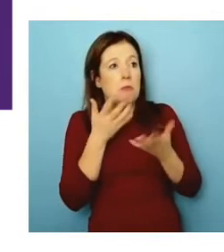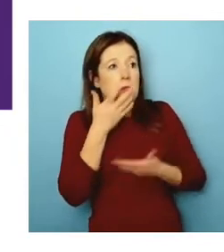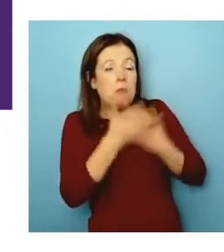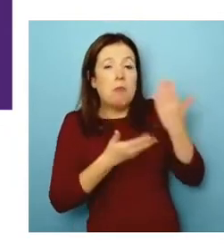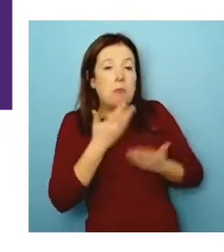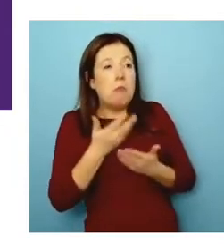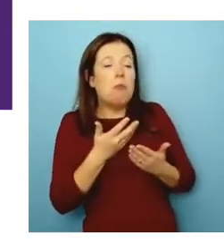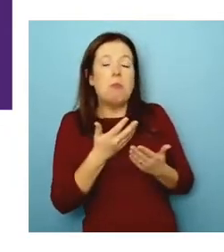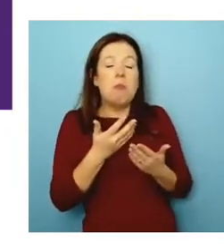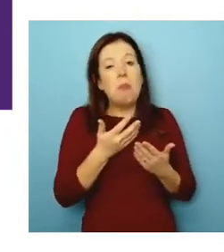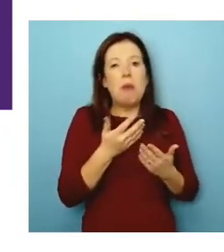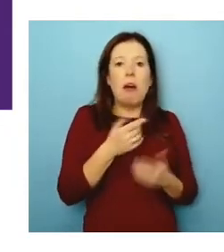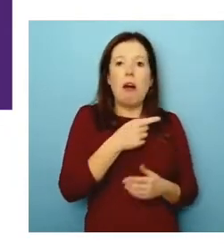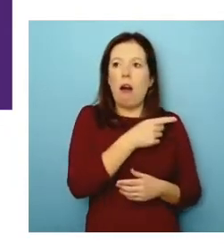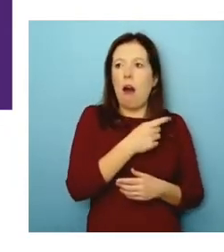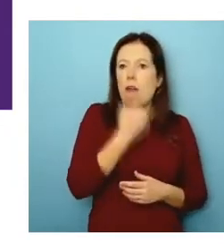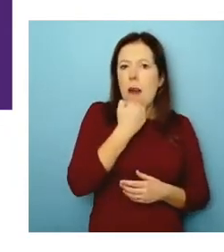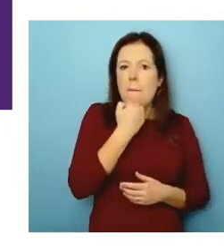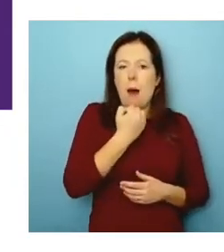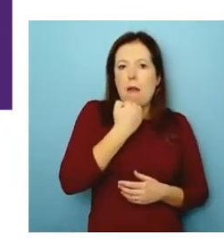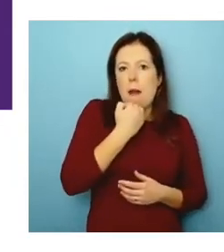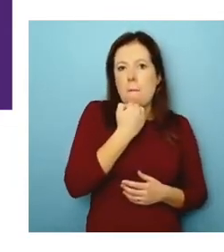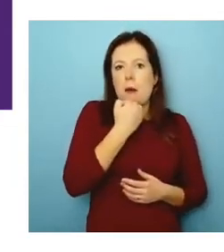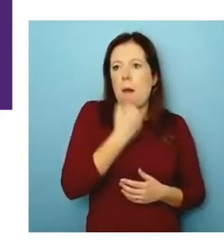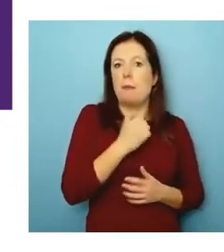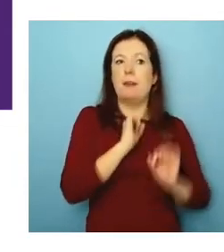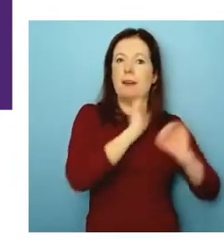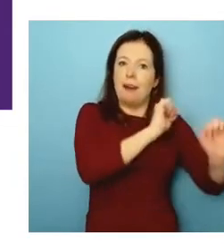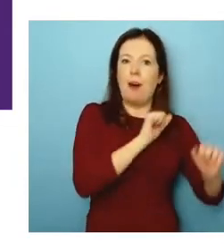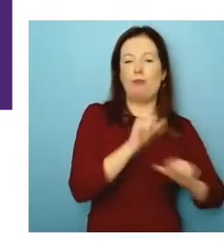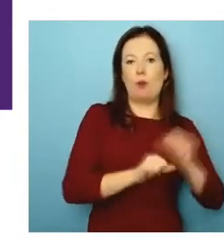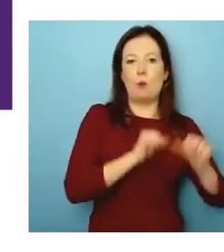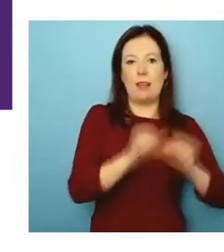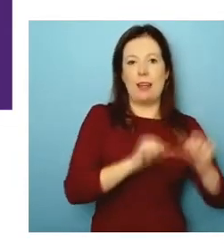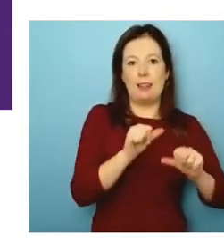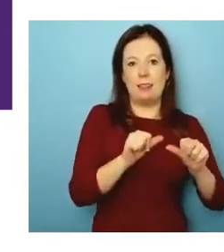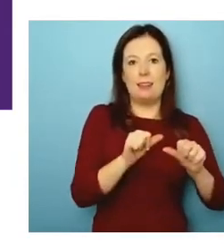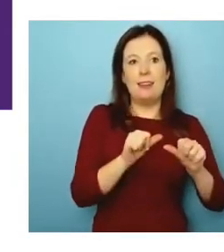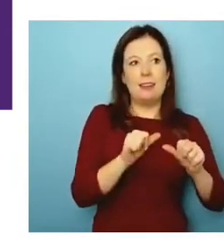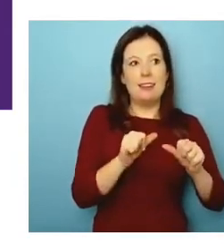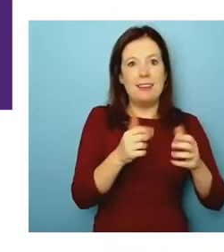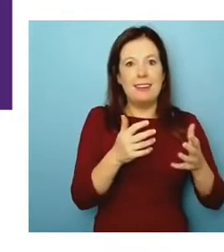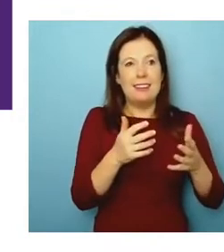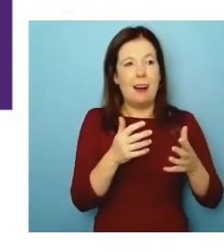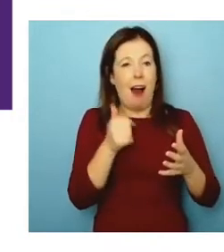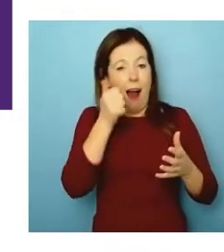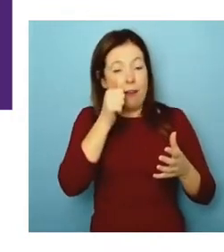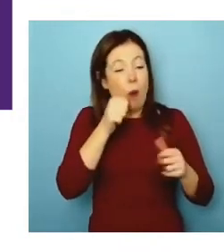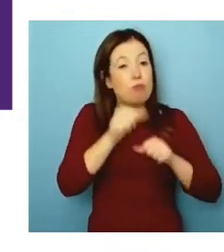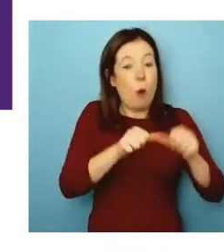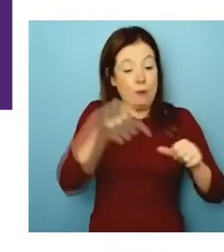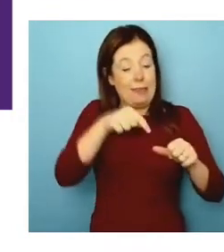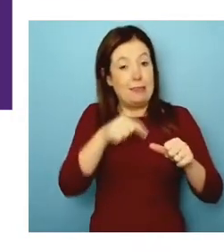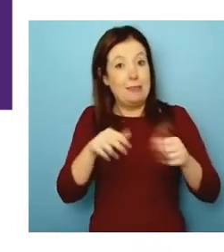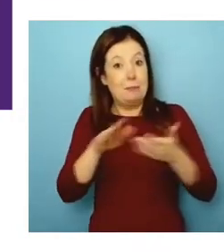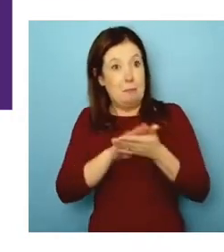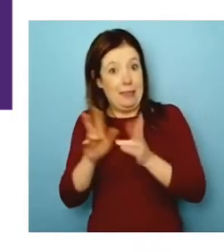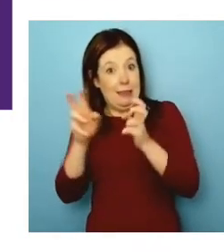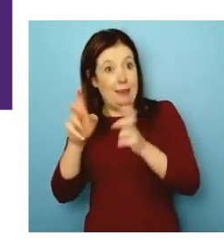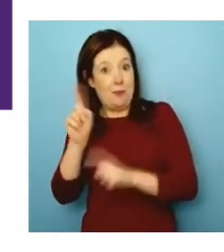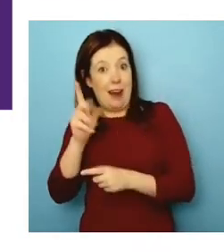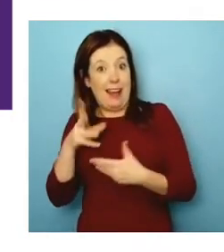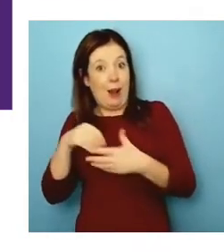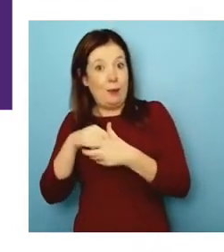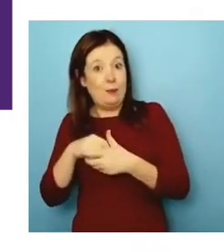when they're wondering, why are getting good numbers? Oh, we have a process. And by the way, it's called inclusive design, right? But what they're interested in is, is the